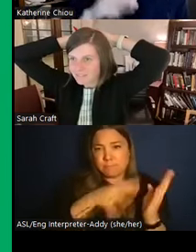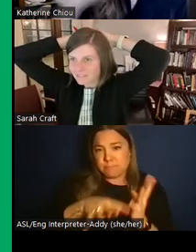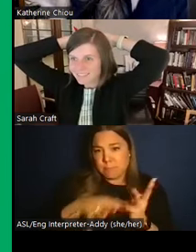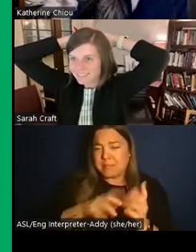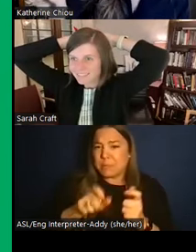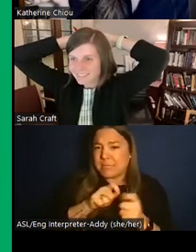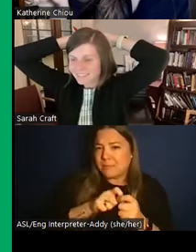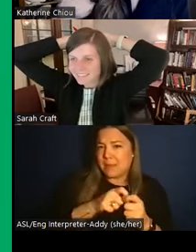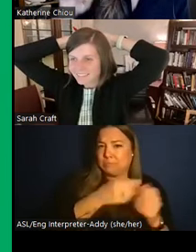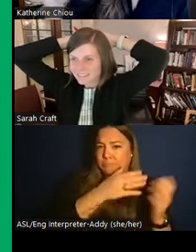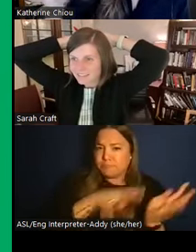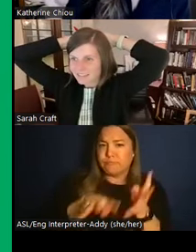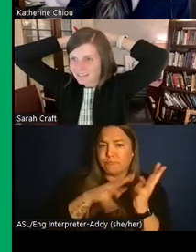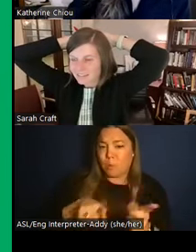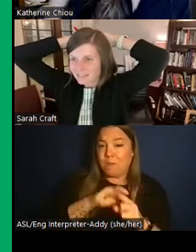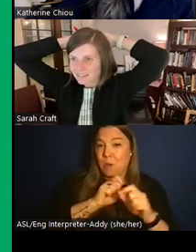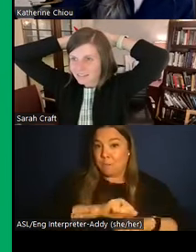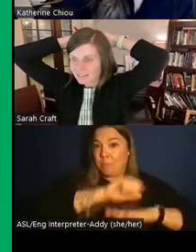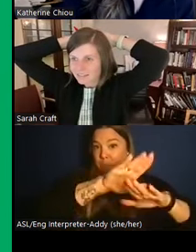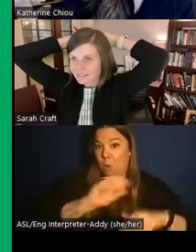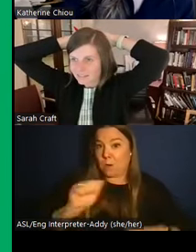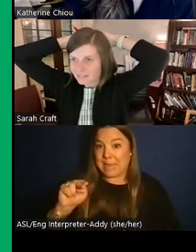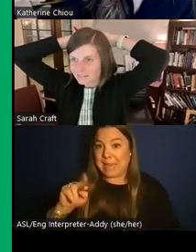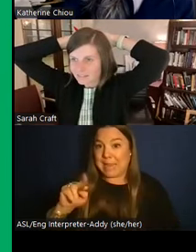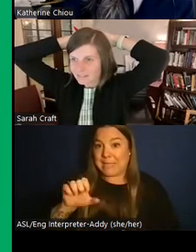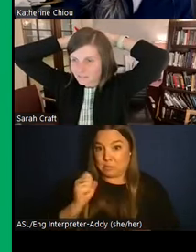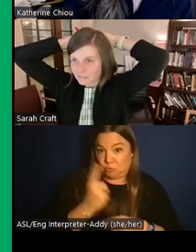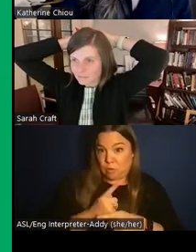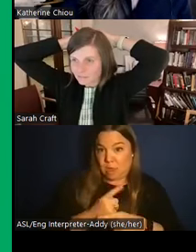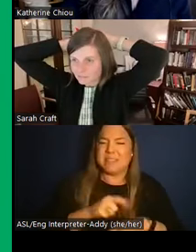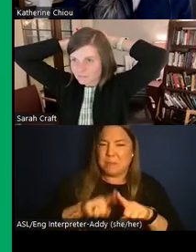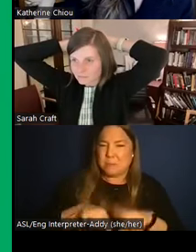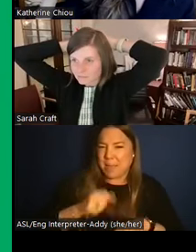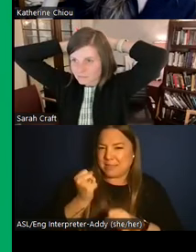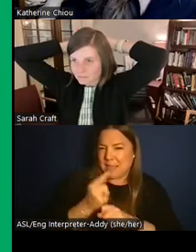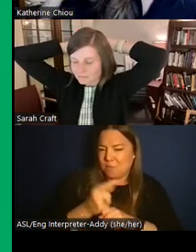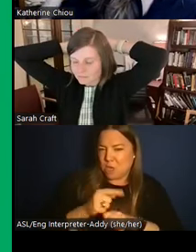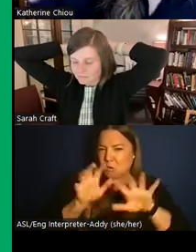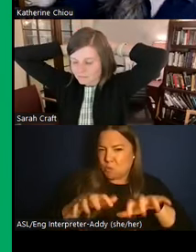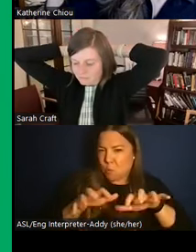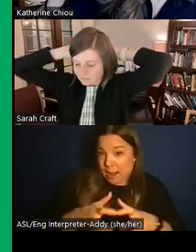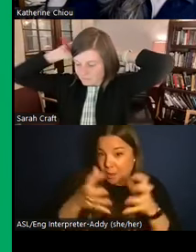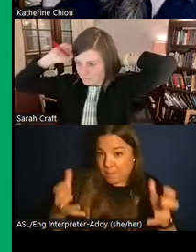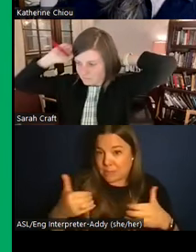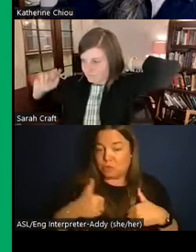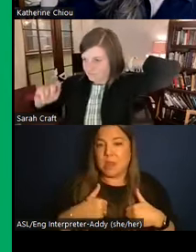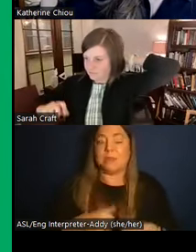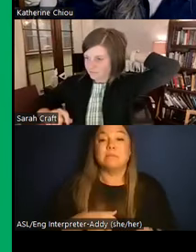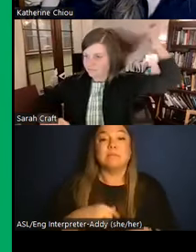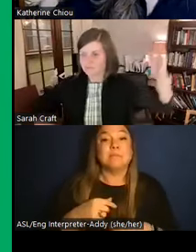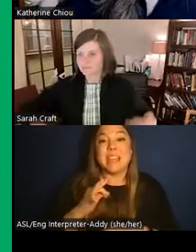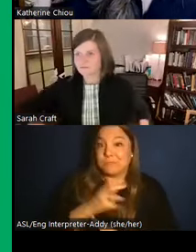right? It's a set amount, and it's very much dependent on how much rain they're getting year by year. In times where like there's issues like drought,